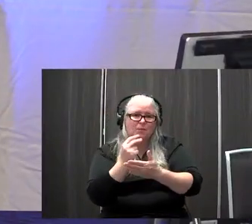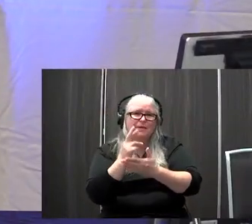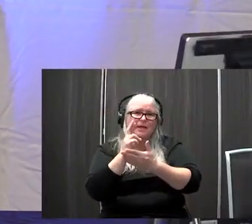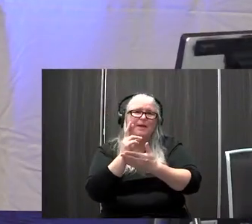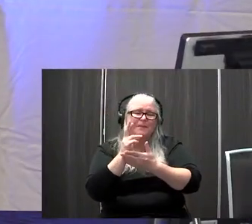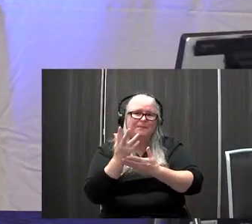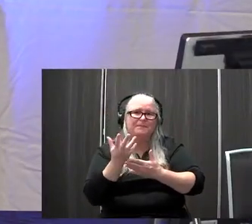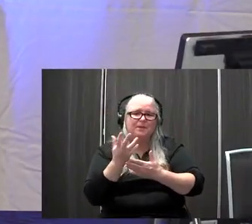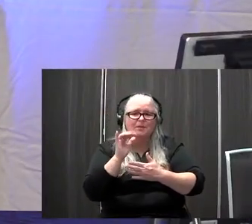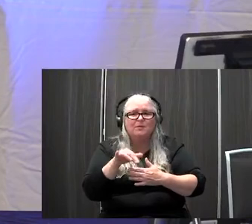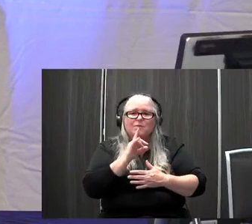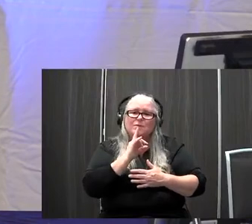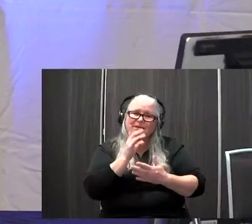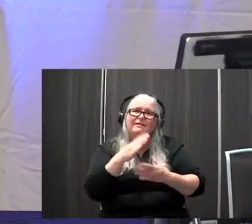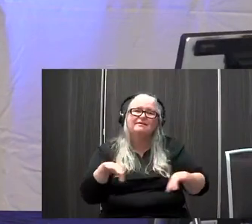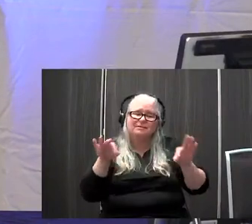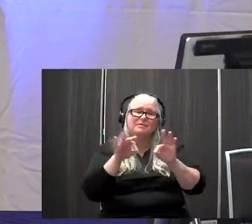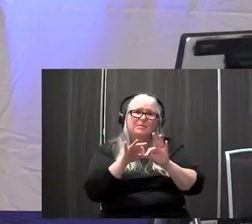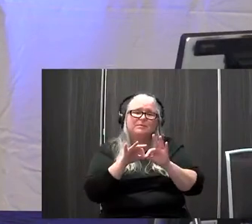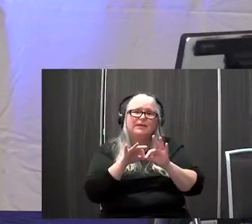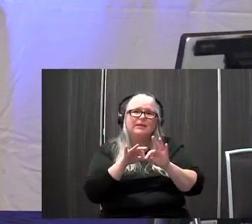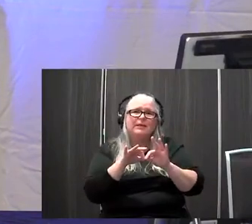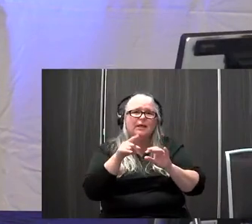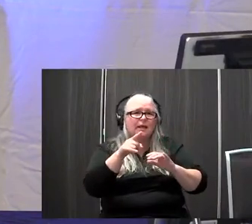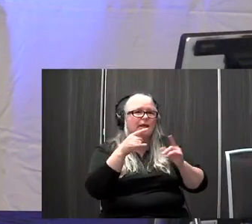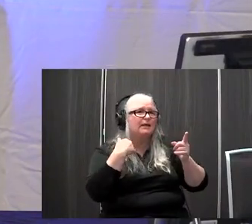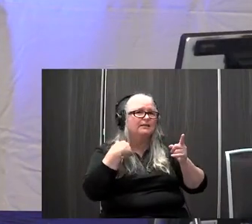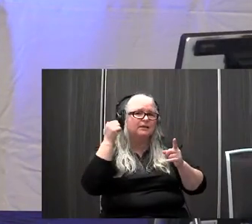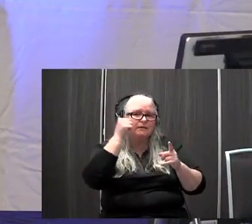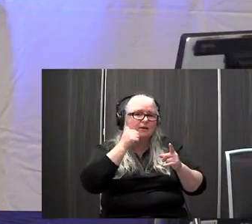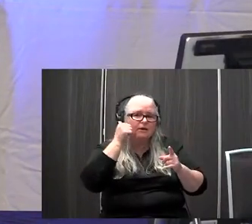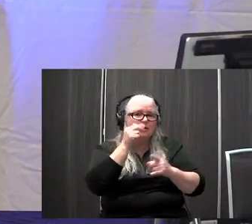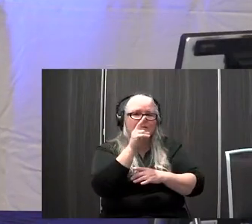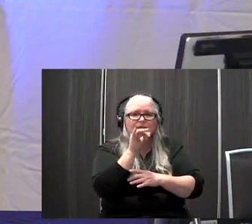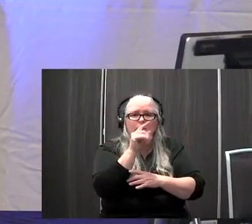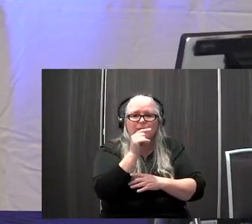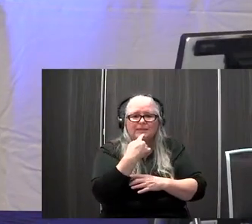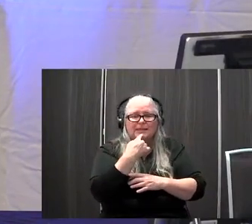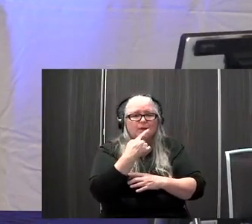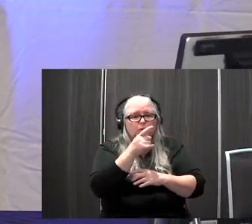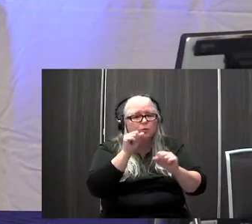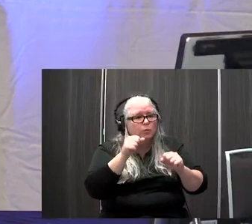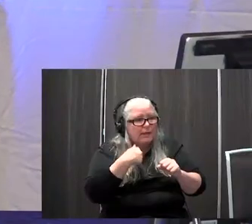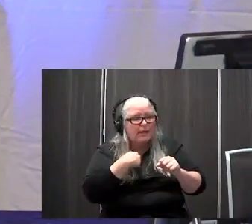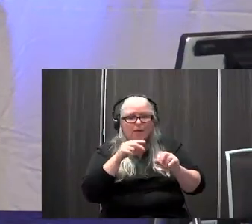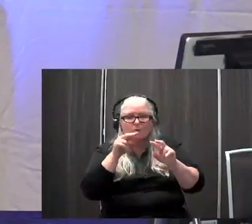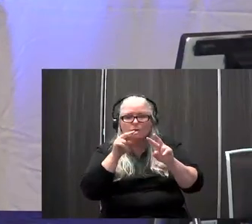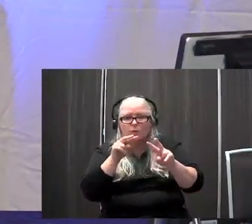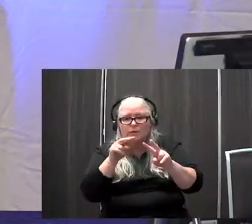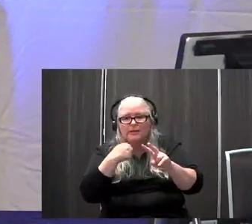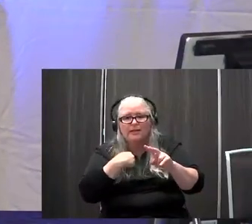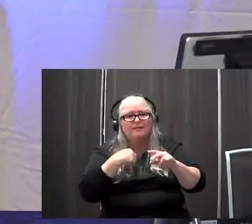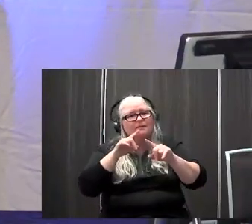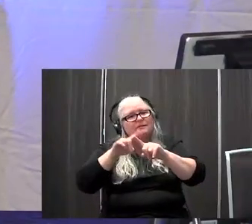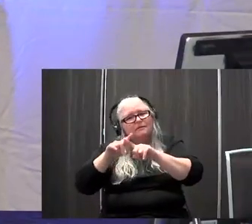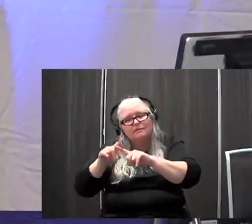trying to think about those, those are the big things you can also, as it, so, you know, as Violet said, you can search, you know, look at different pediatric hospitals to see if they have like a pediatric